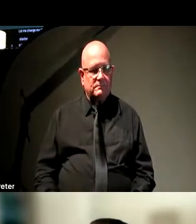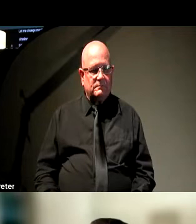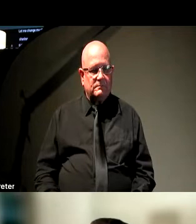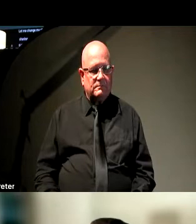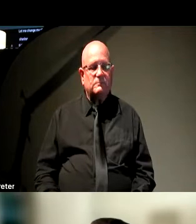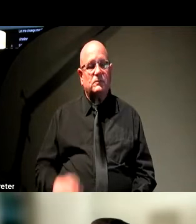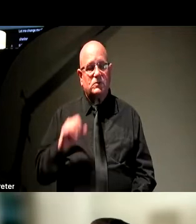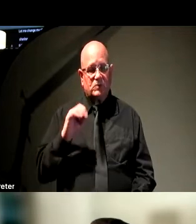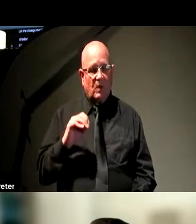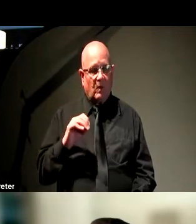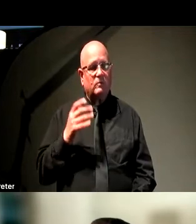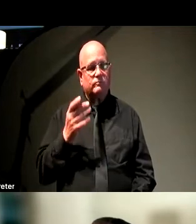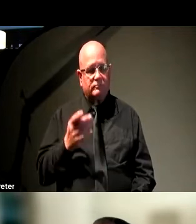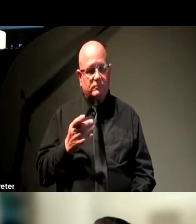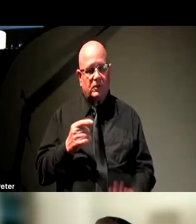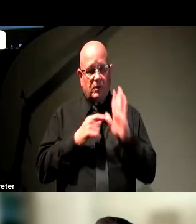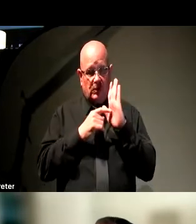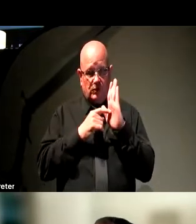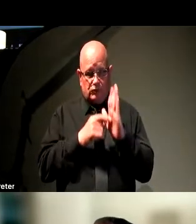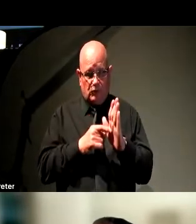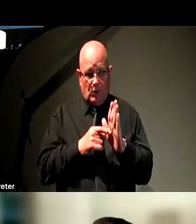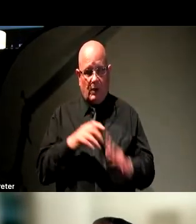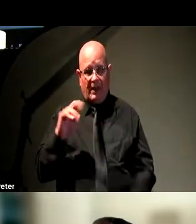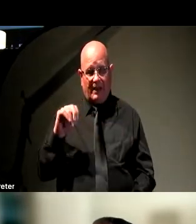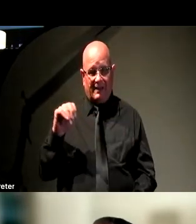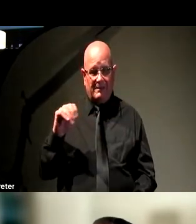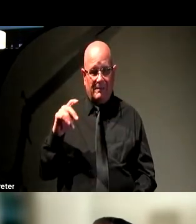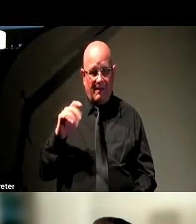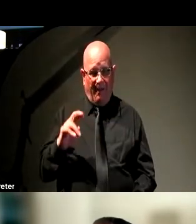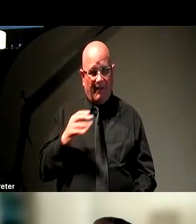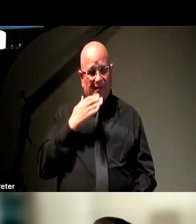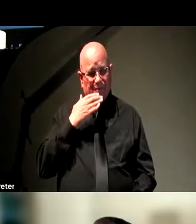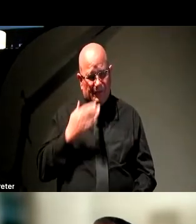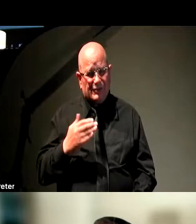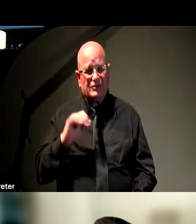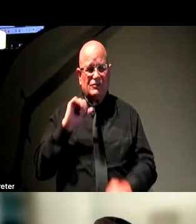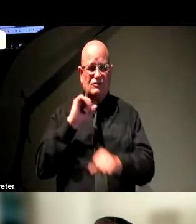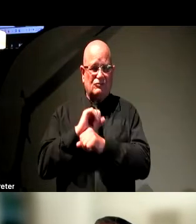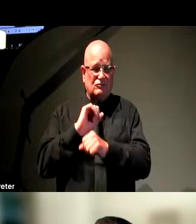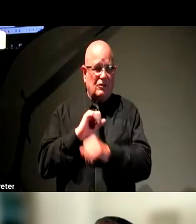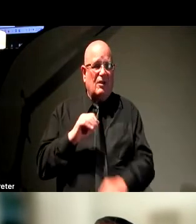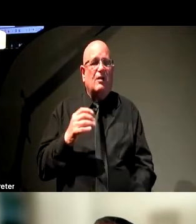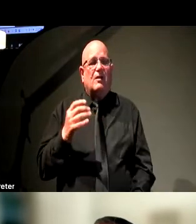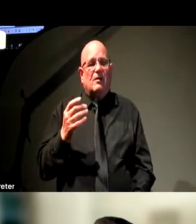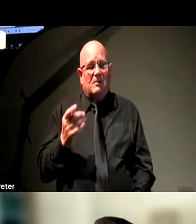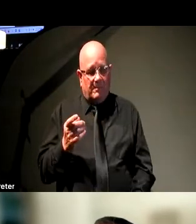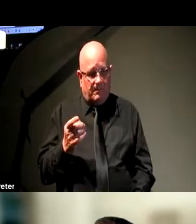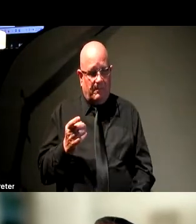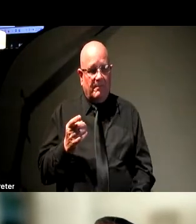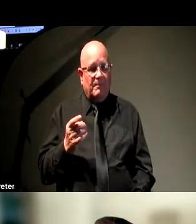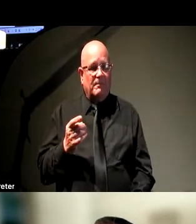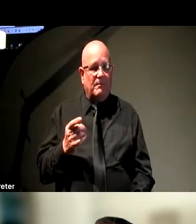So I'll show this to you, because NPR does a pretty good job of transcribing their